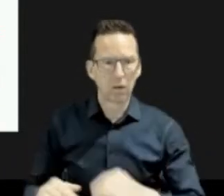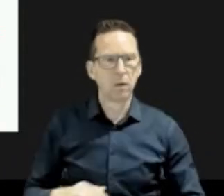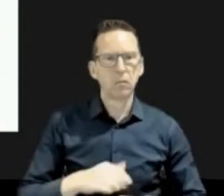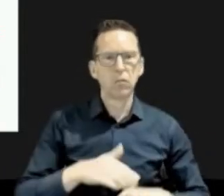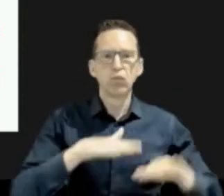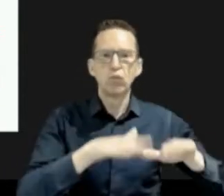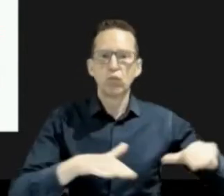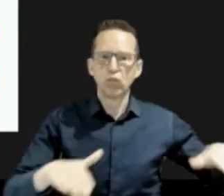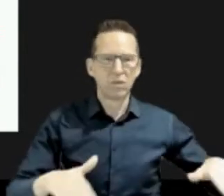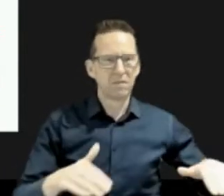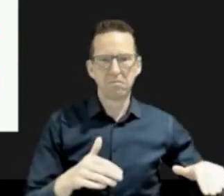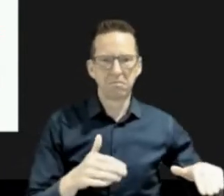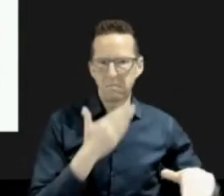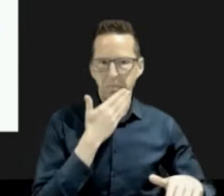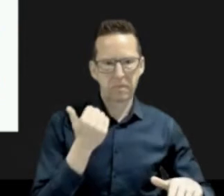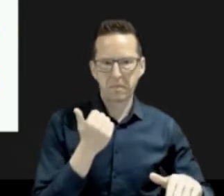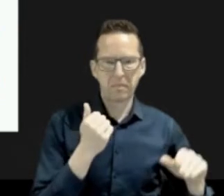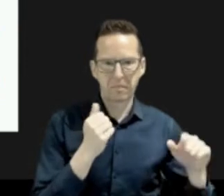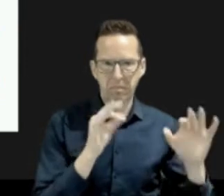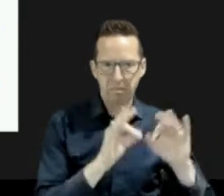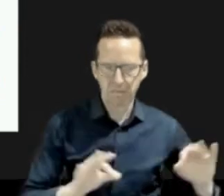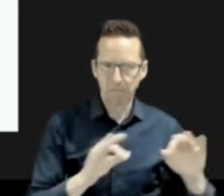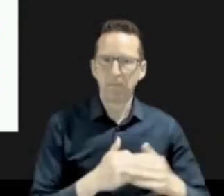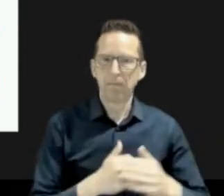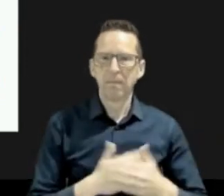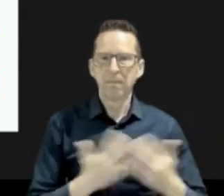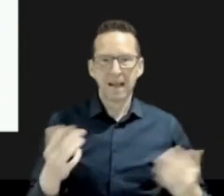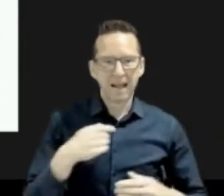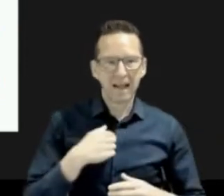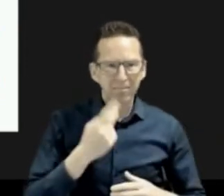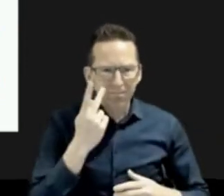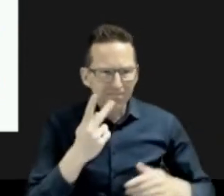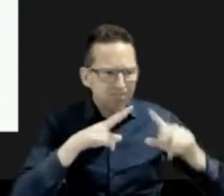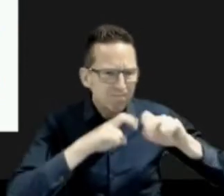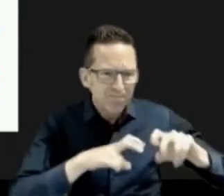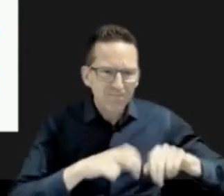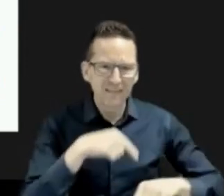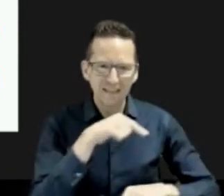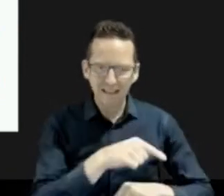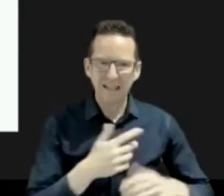without air conditioning. Lack of green spaces, living alone and lower incomes were associated factors.